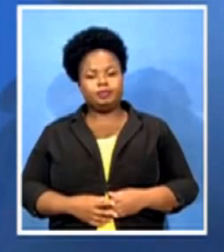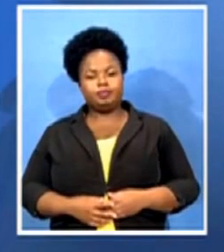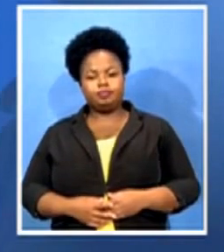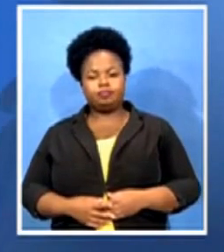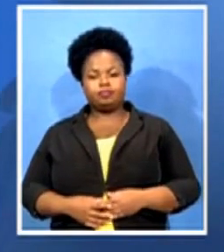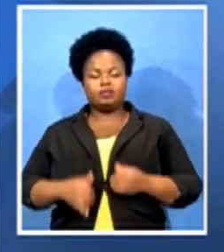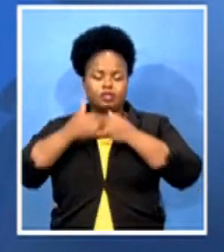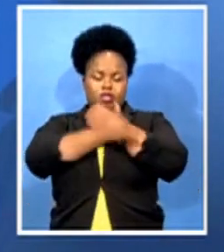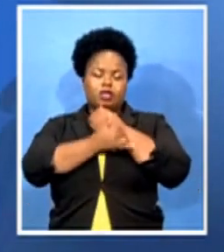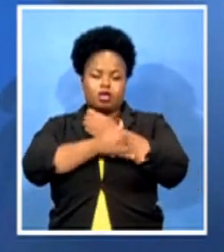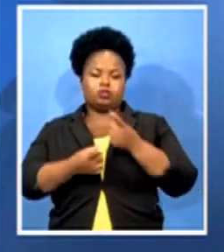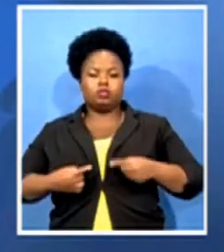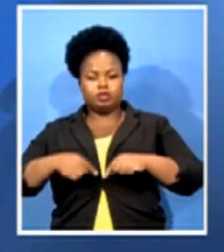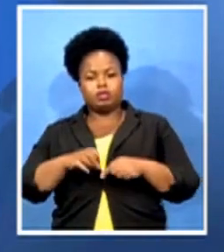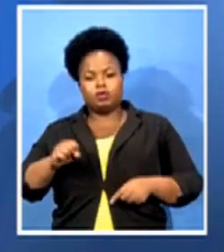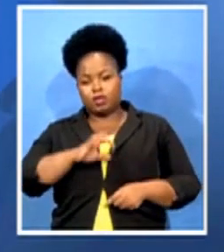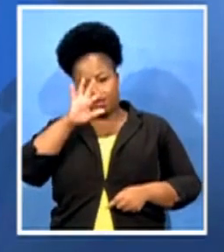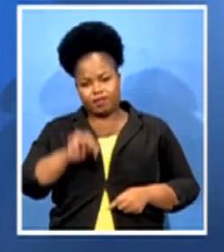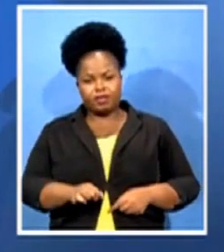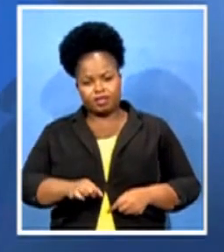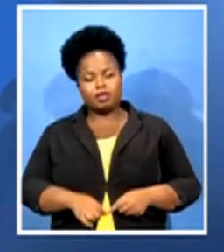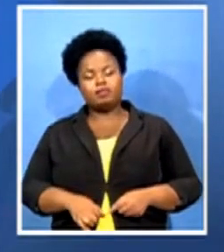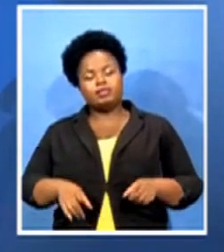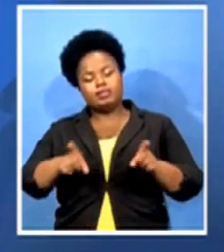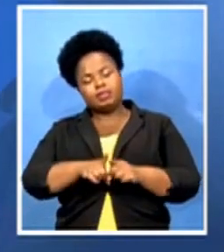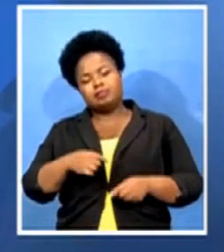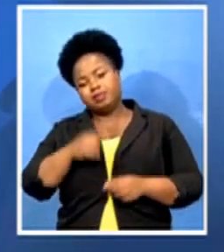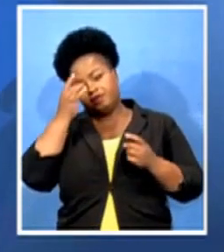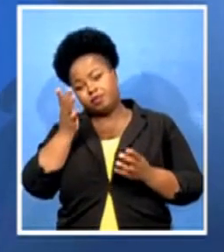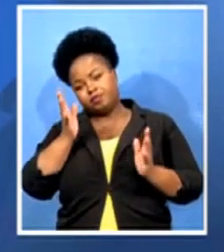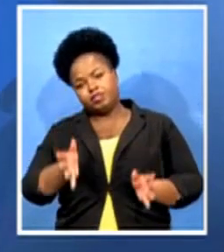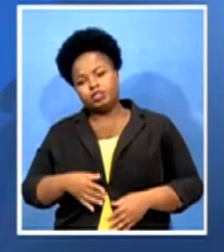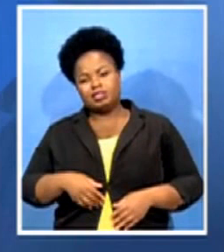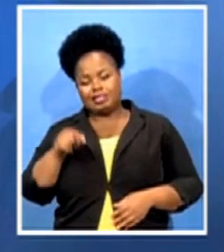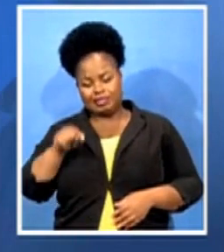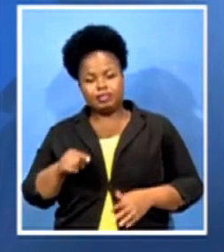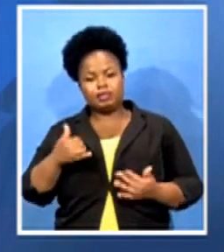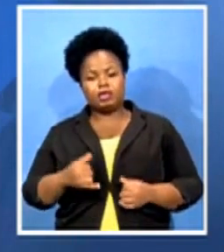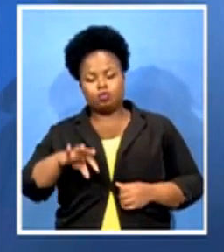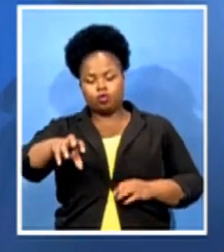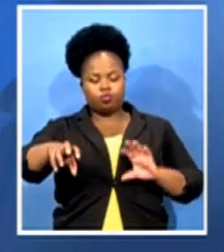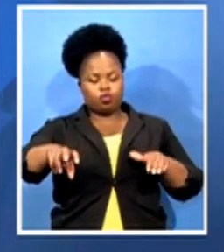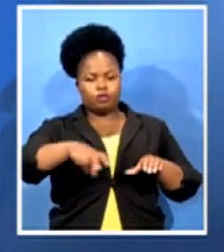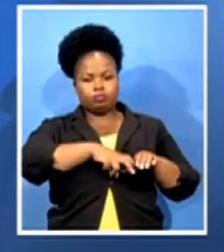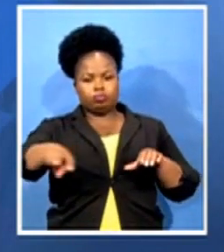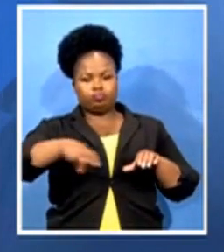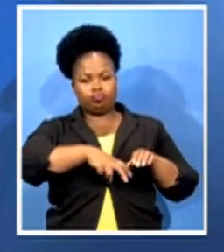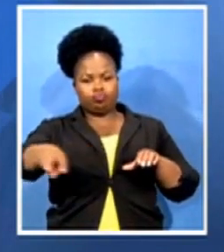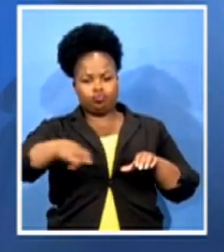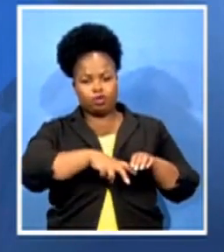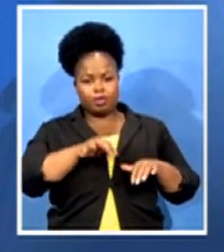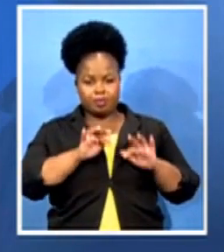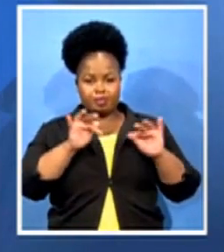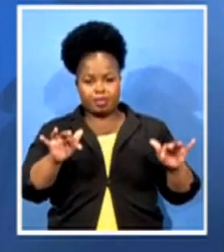of South Africans, as I've indicated, that this inter-provincial movement of people from one area transferring